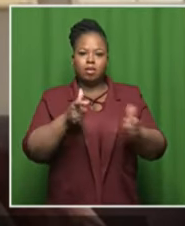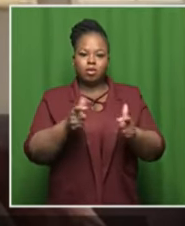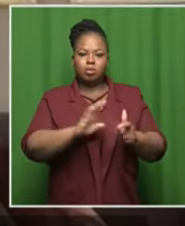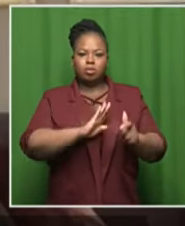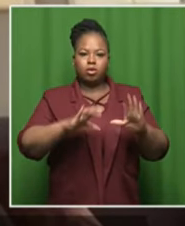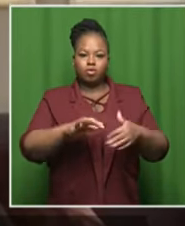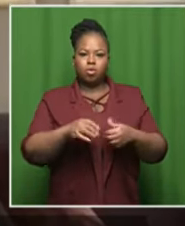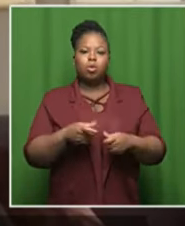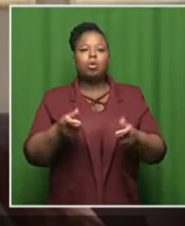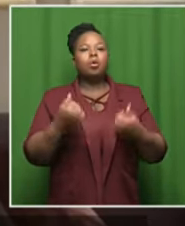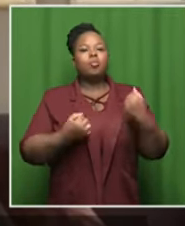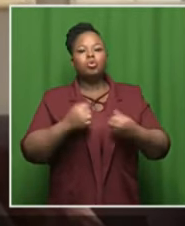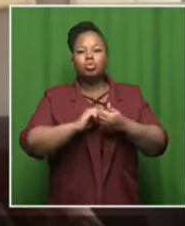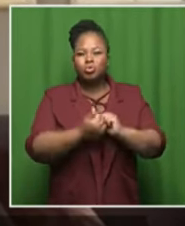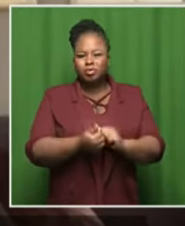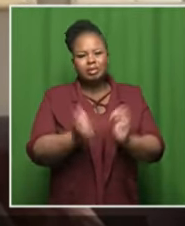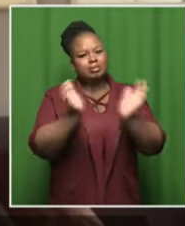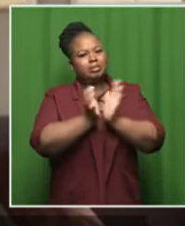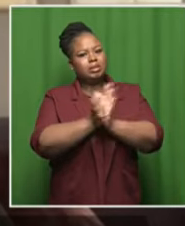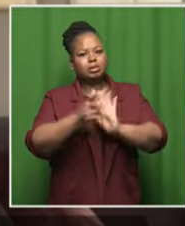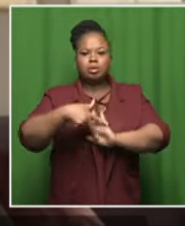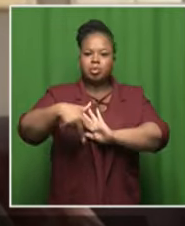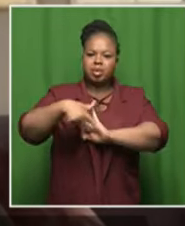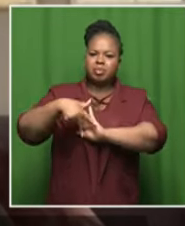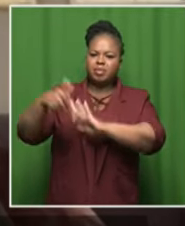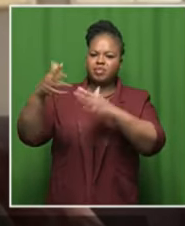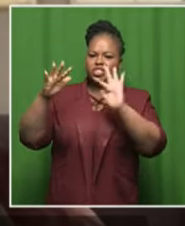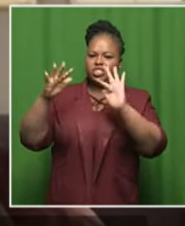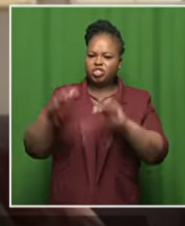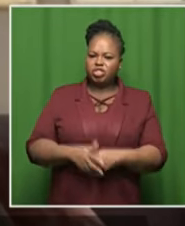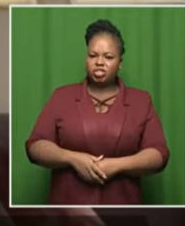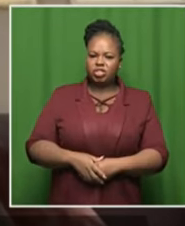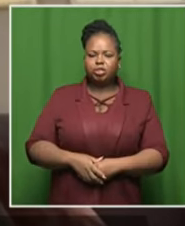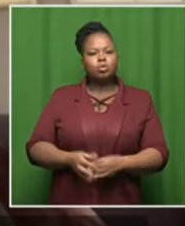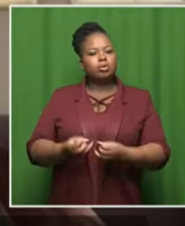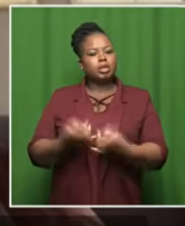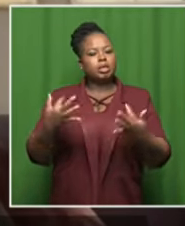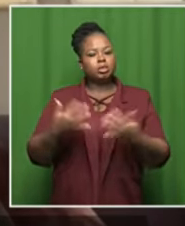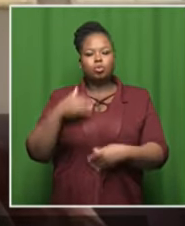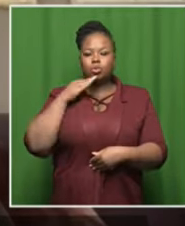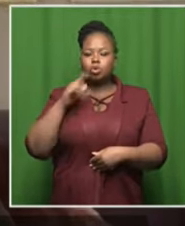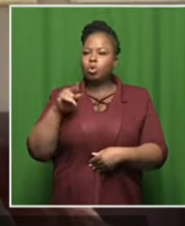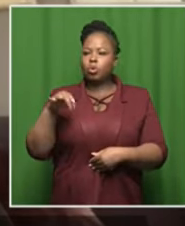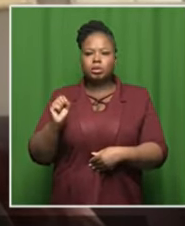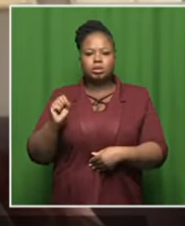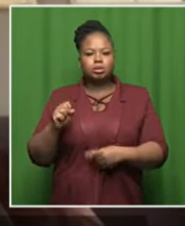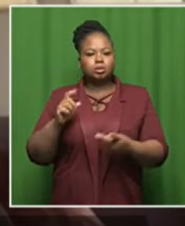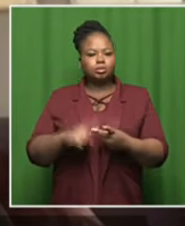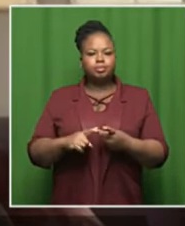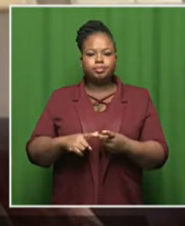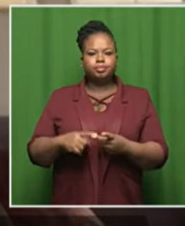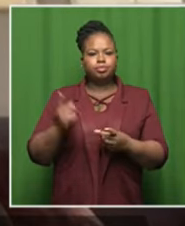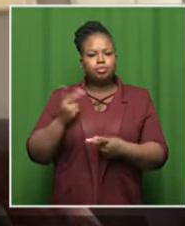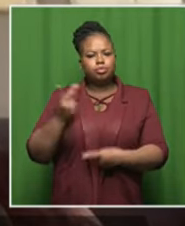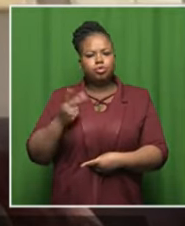motorsport i've had meetings i've got endorsements from the likes of continued endorsements from the likes of lewis hamilton we're getting an